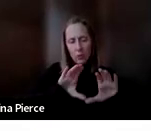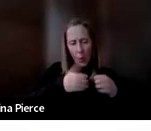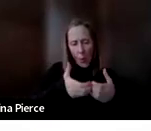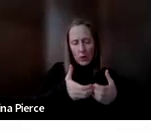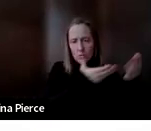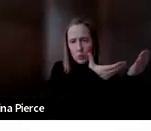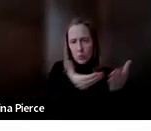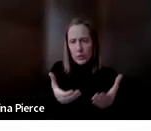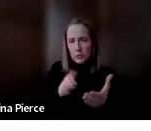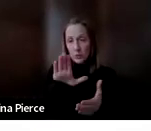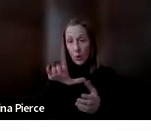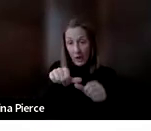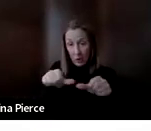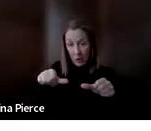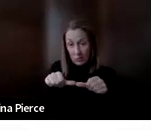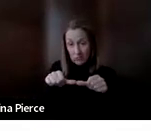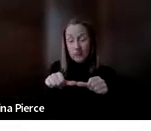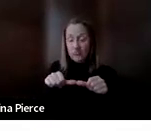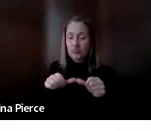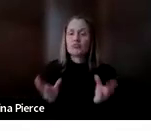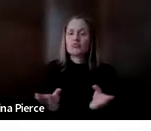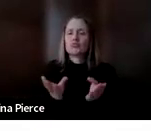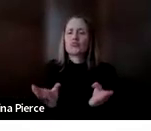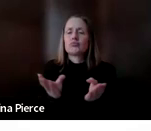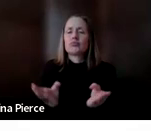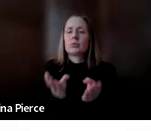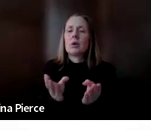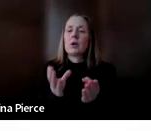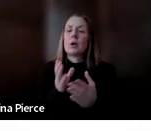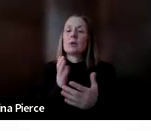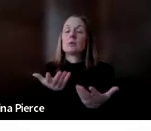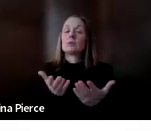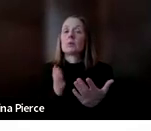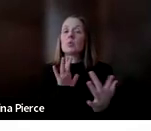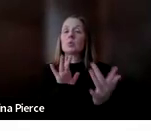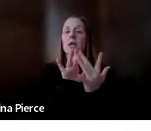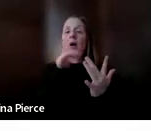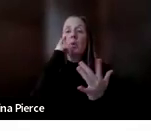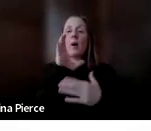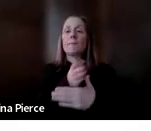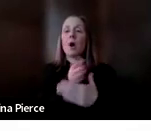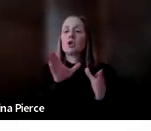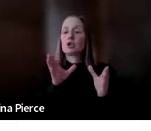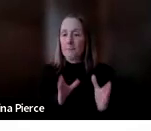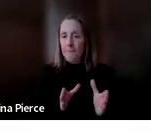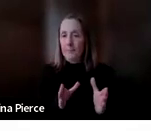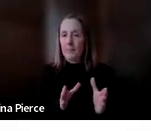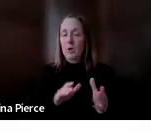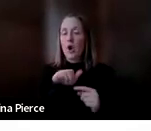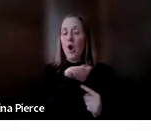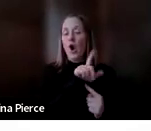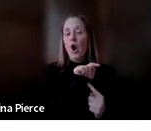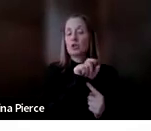bring to your area, I would encourage you to reach out about a partnership. So Altshift comes in and we work with